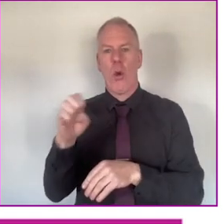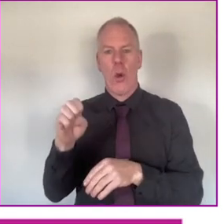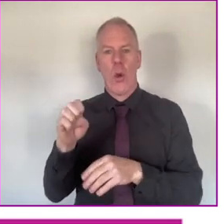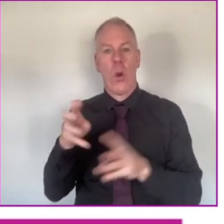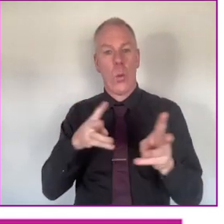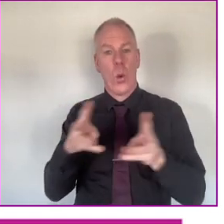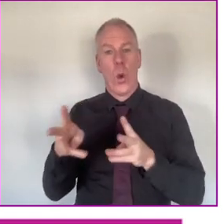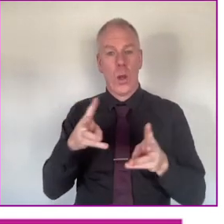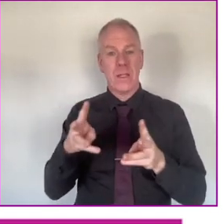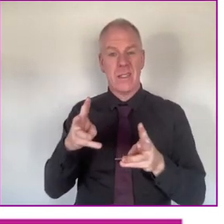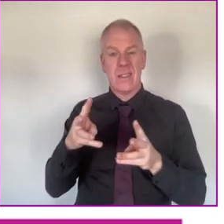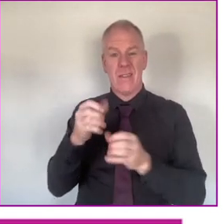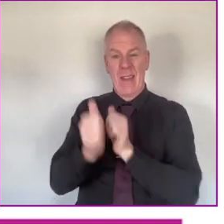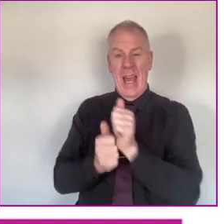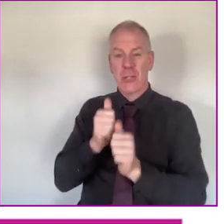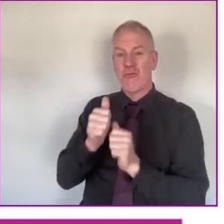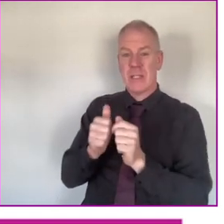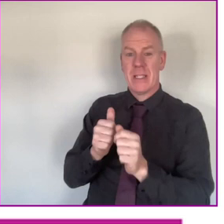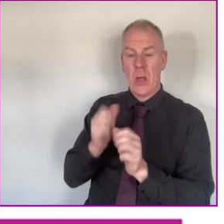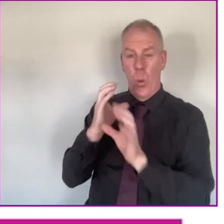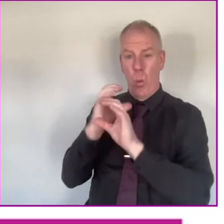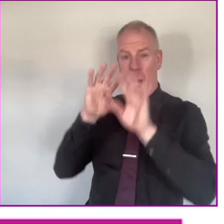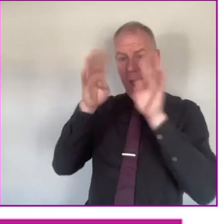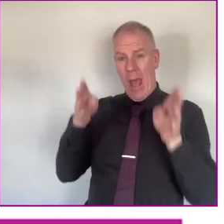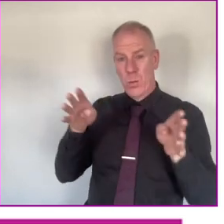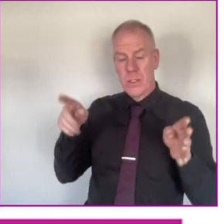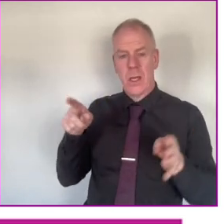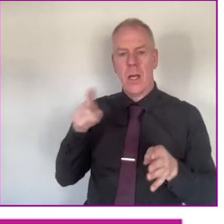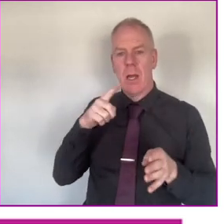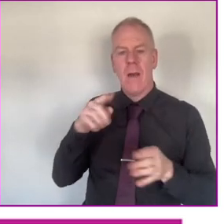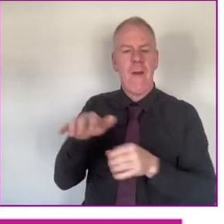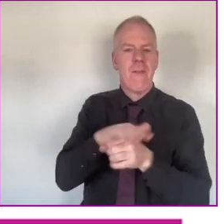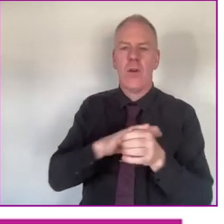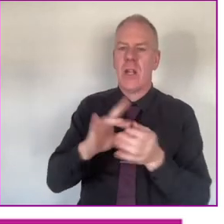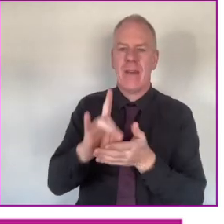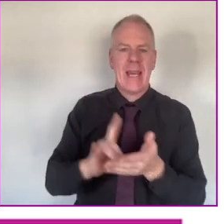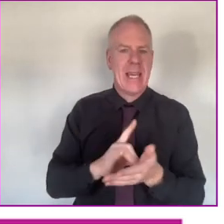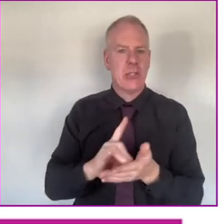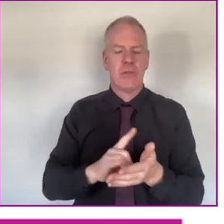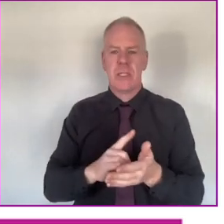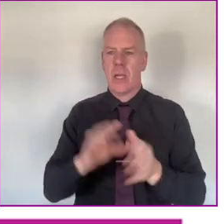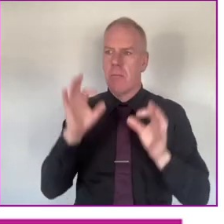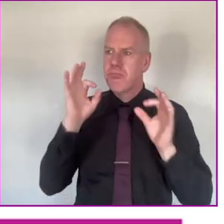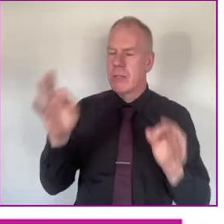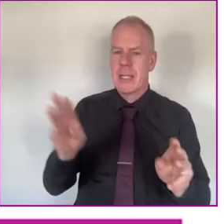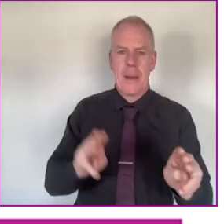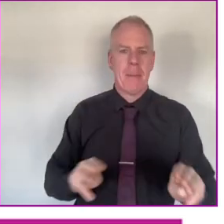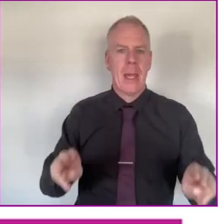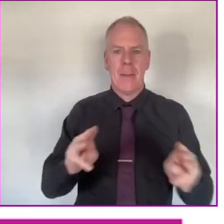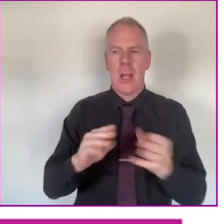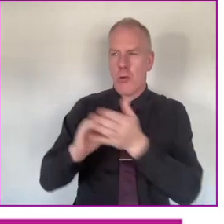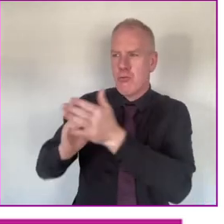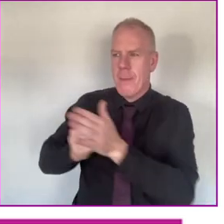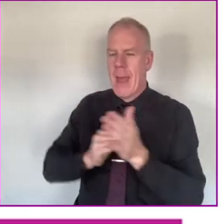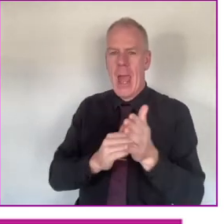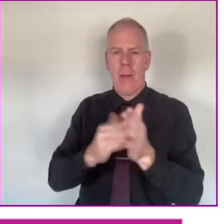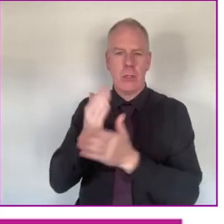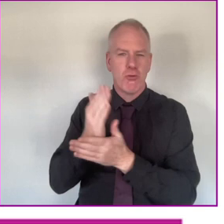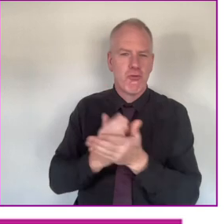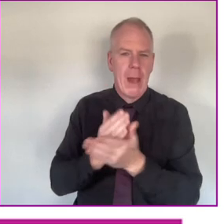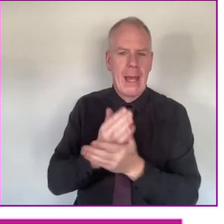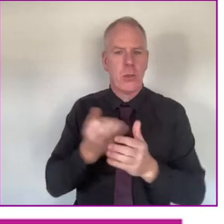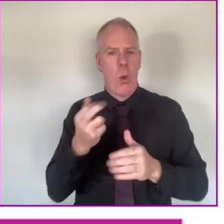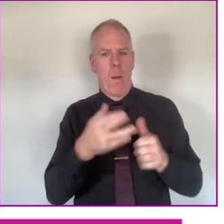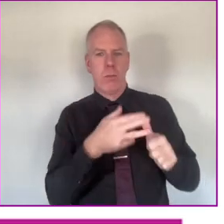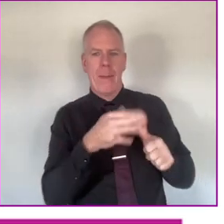Inchicore Works and I love Inchicore Works, by the way, it's a fascinating place to be. It's full of history and it's full of amazing people who are working on repairing